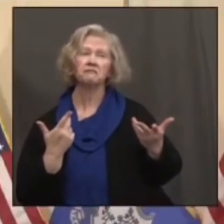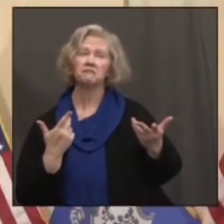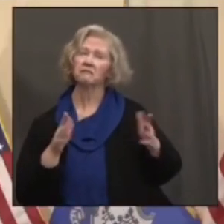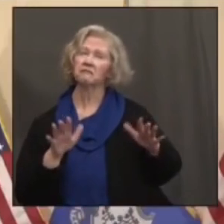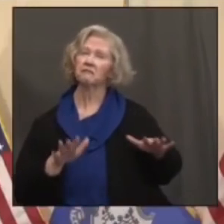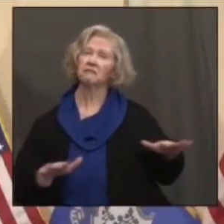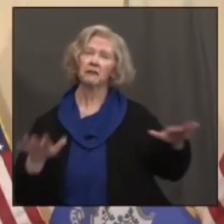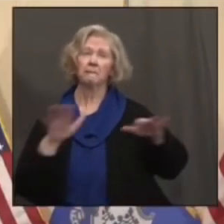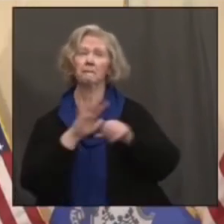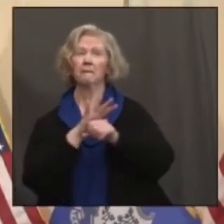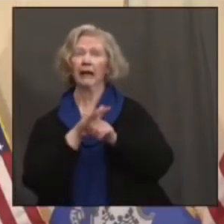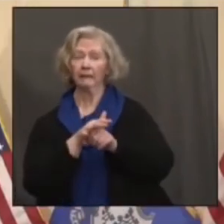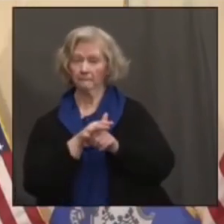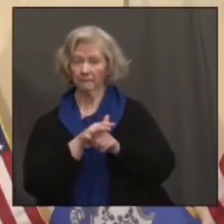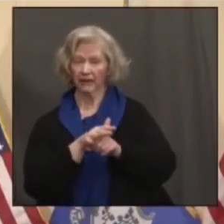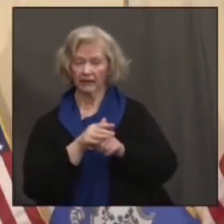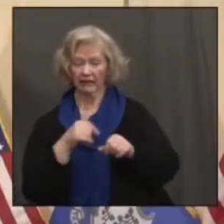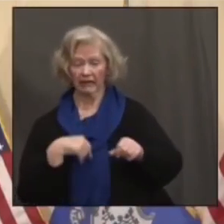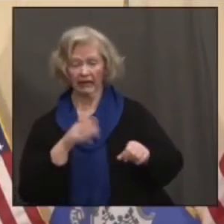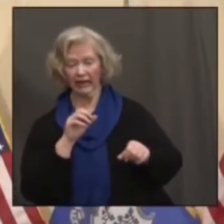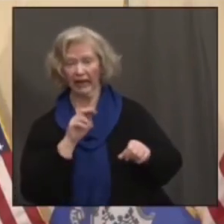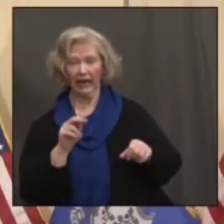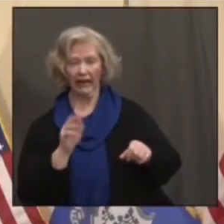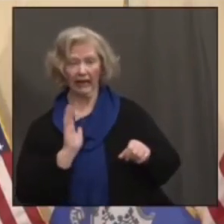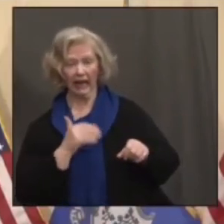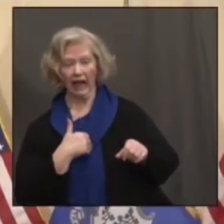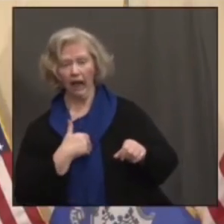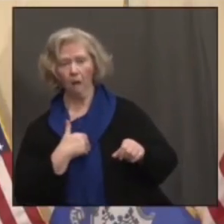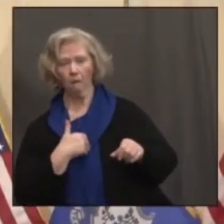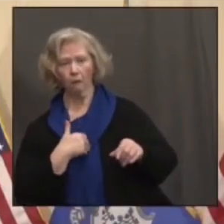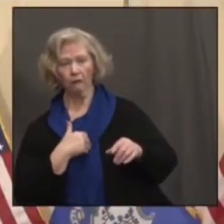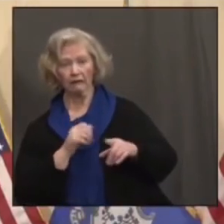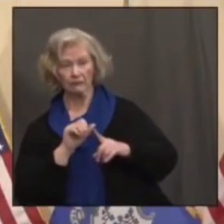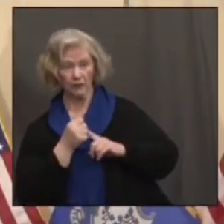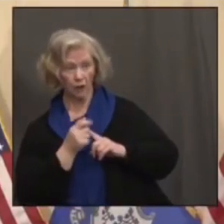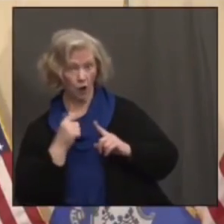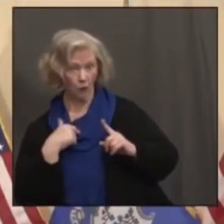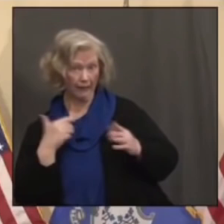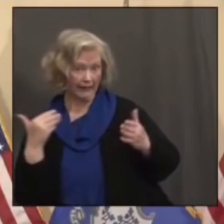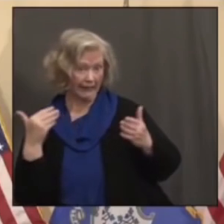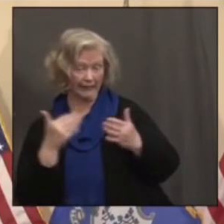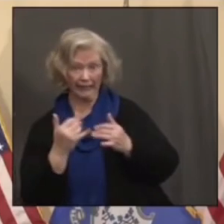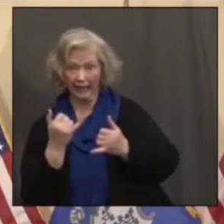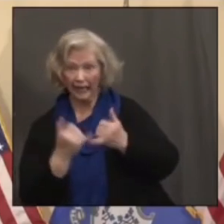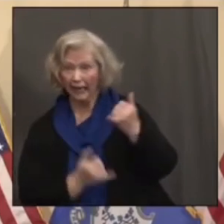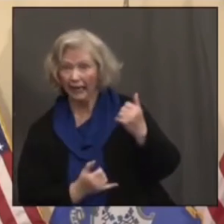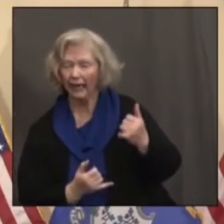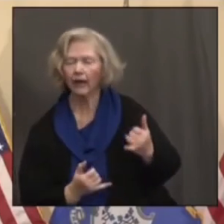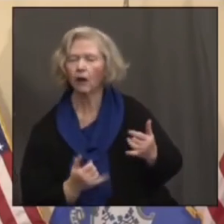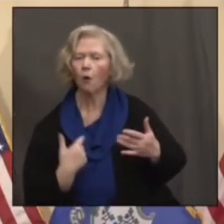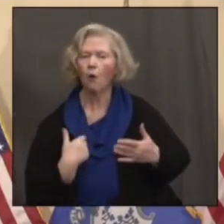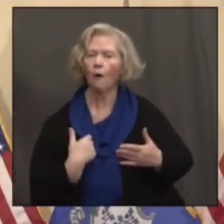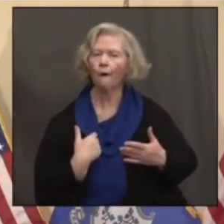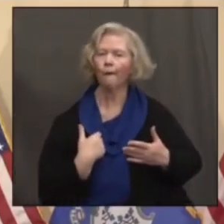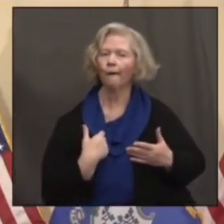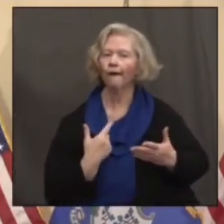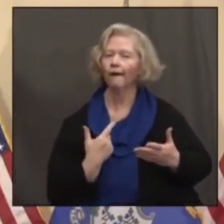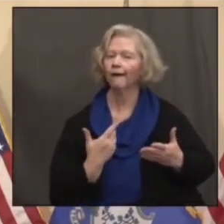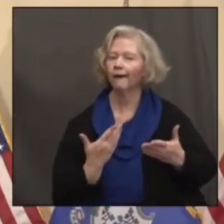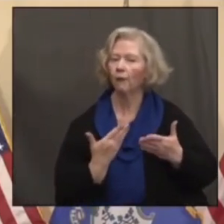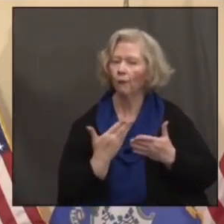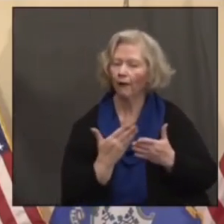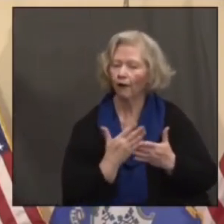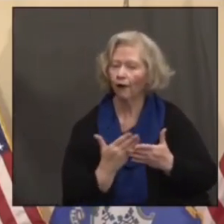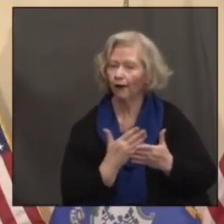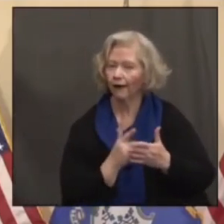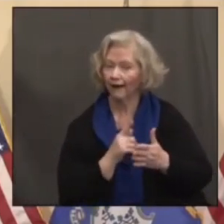pandemic? Are we heading towards the end? Are we getting closer to the end? Is it just the beginning of the end? The